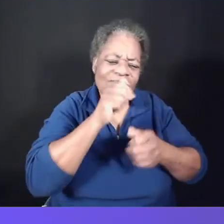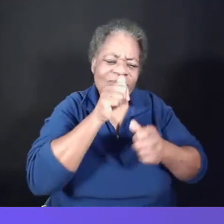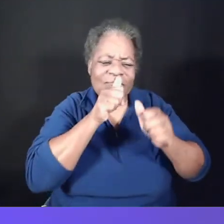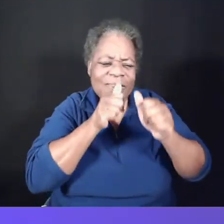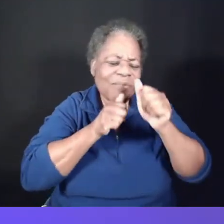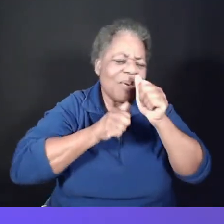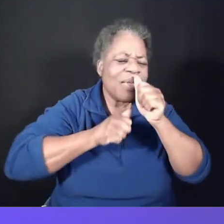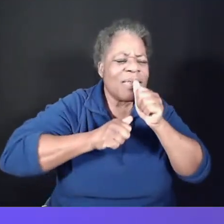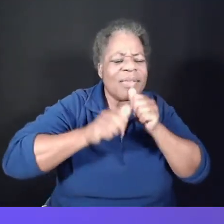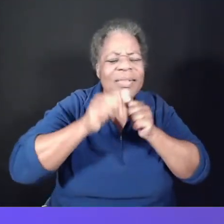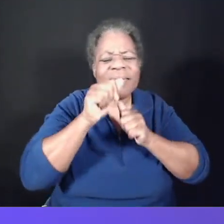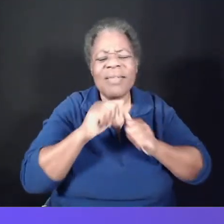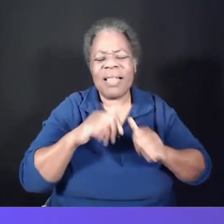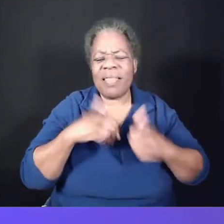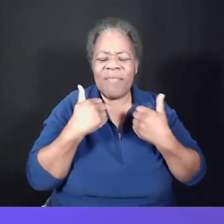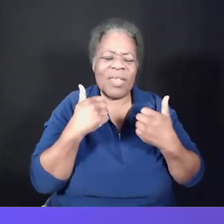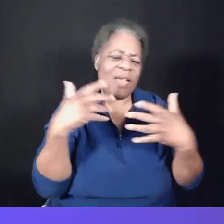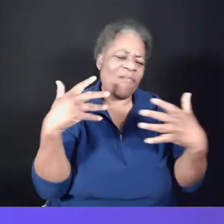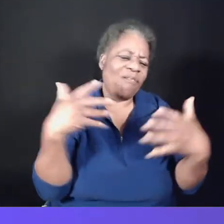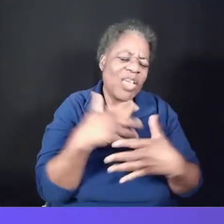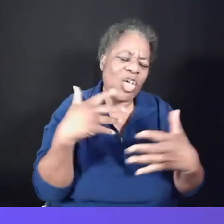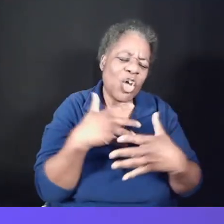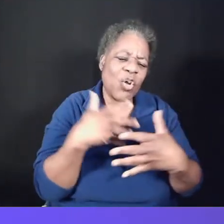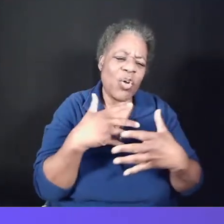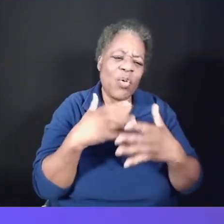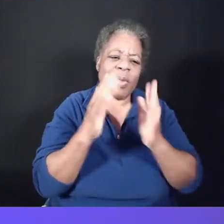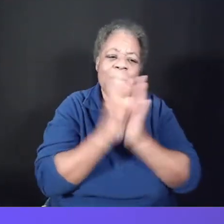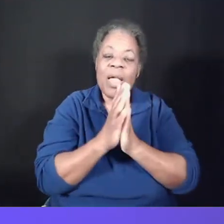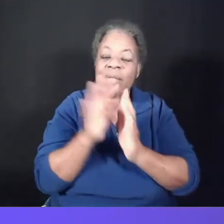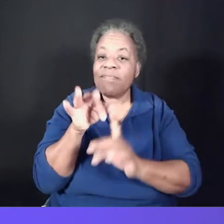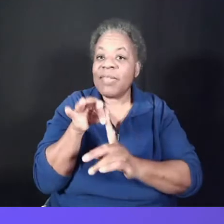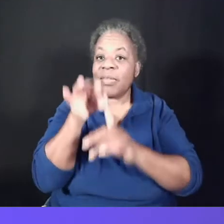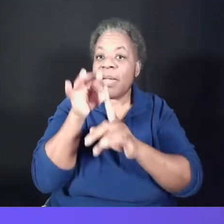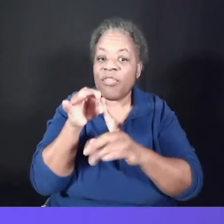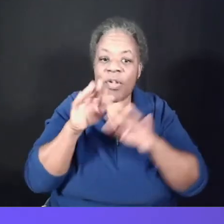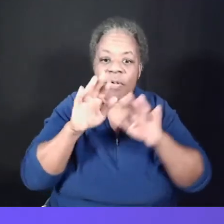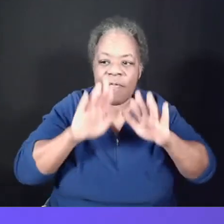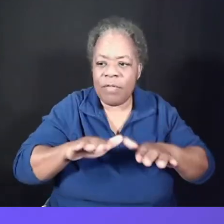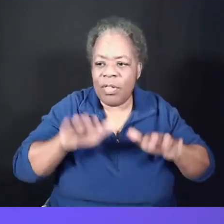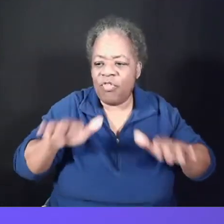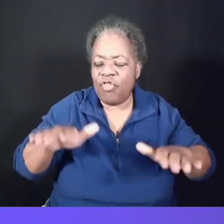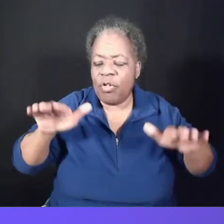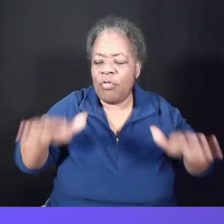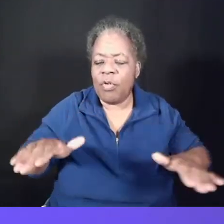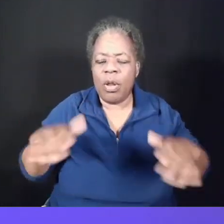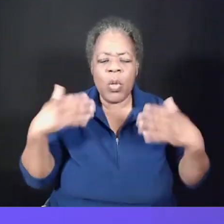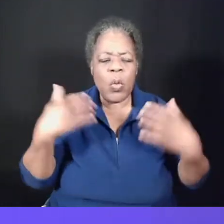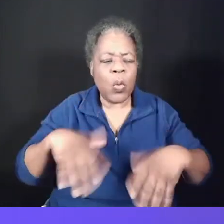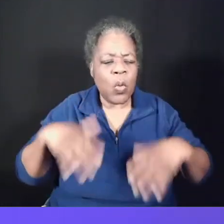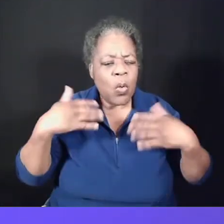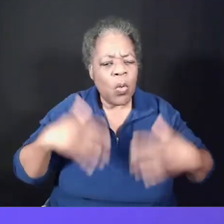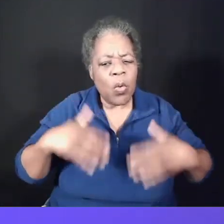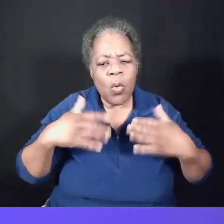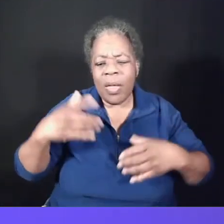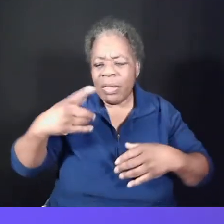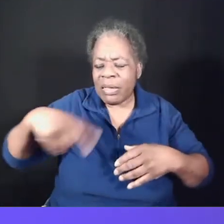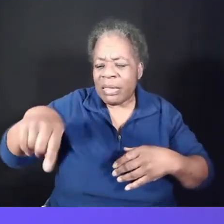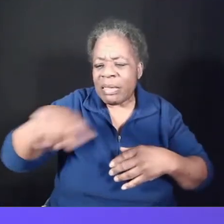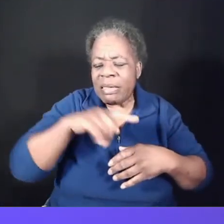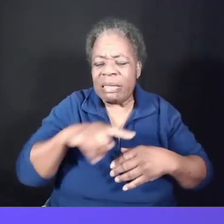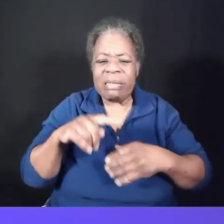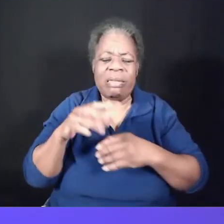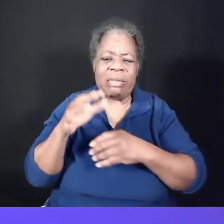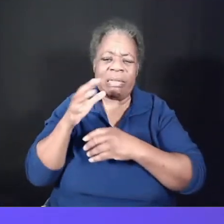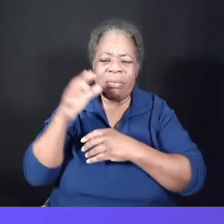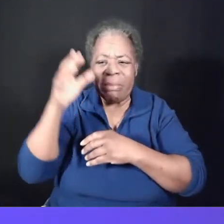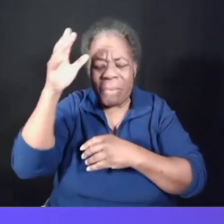living with great fear. We pray especially for the children who have already and may be in the future lose parents and